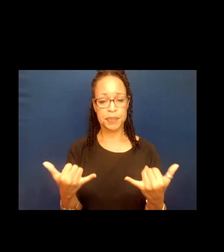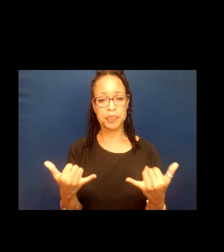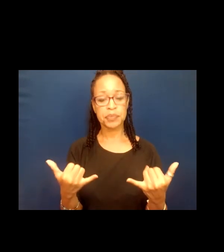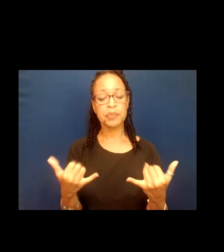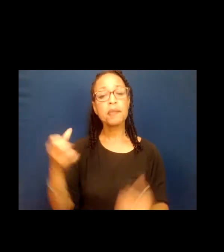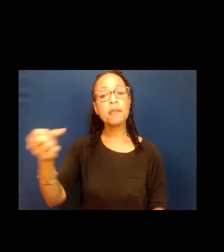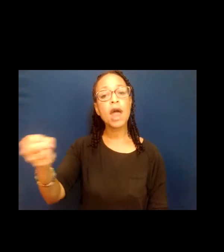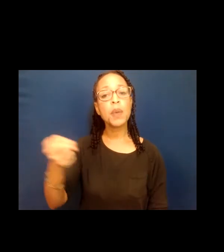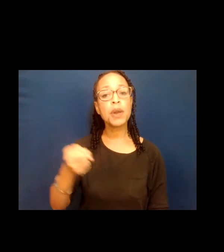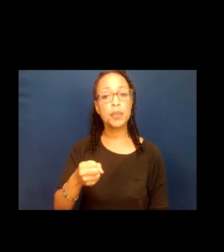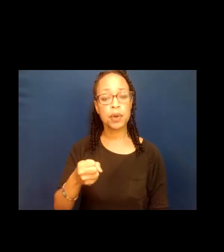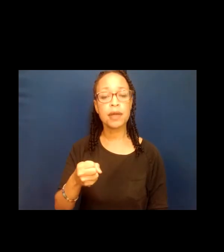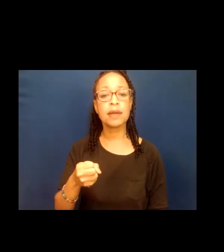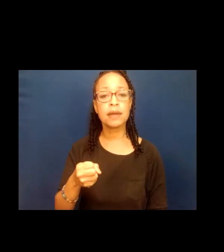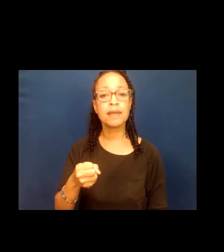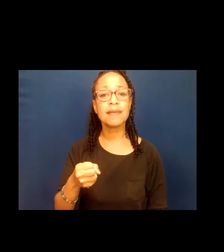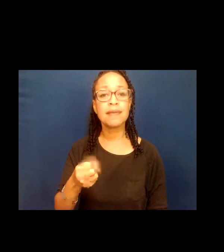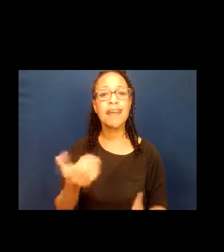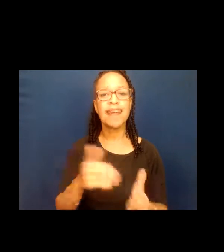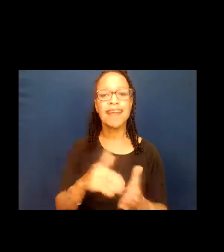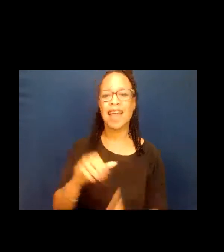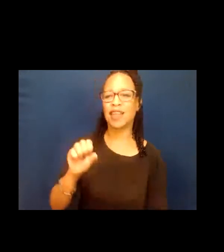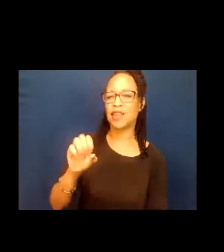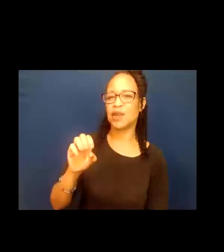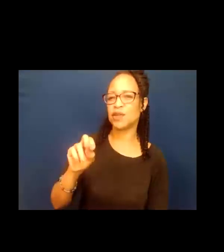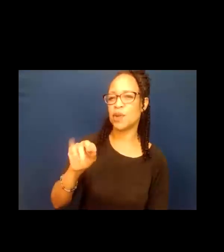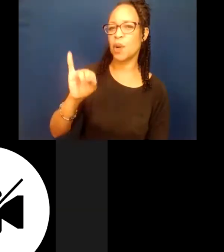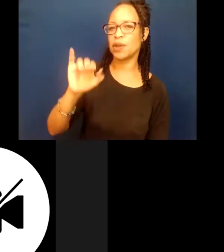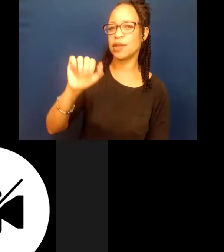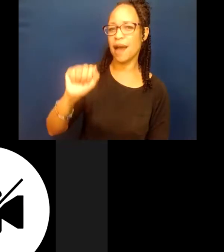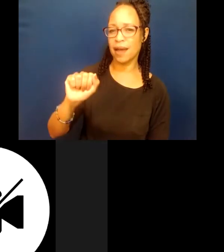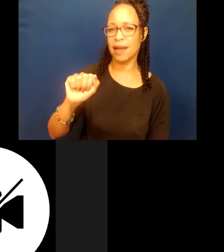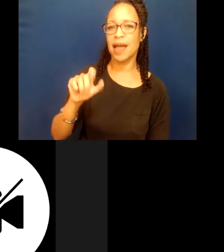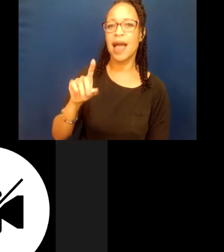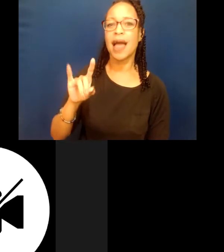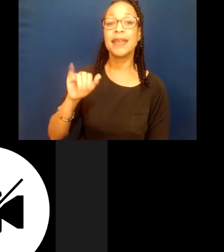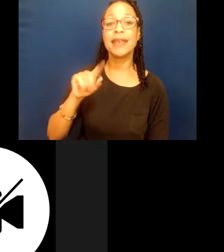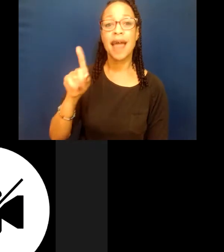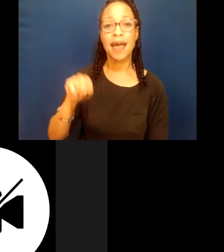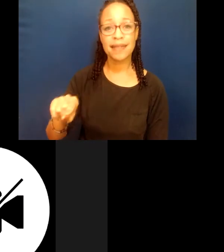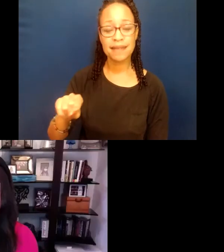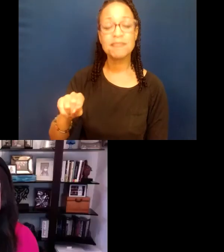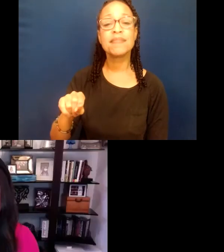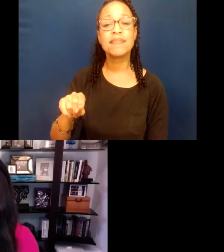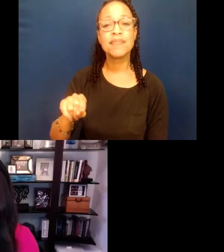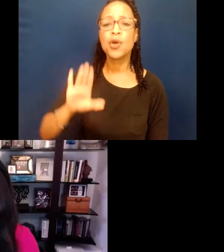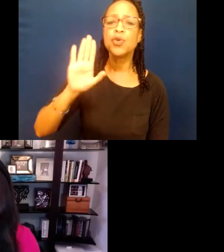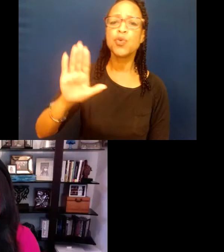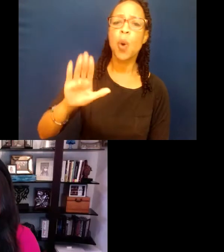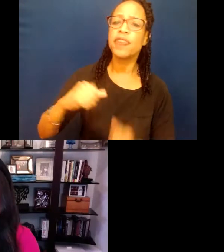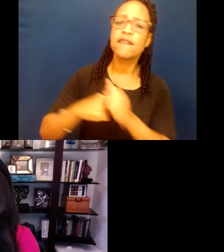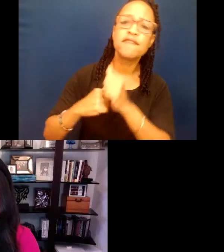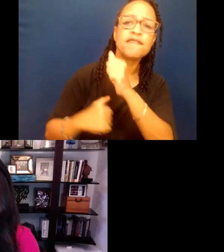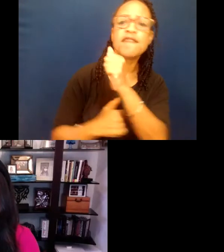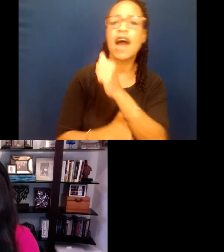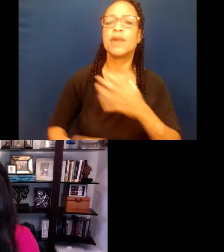Sonia Díaz. Sonia, I just want to take a moment to introduce you. You're the founding executive director of